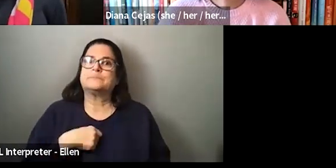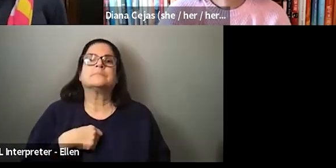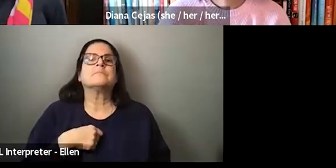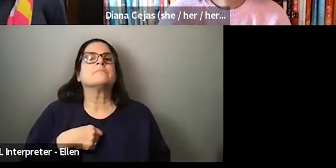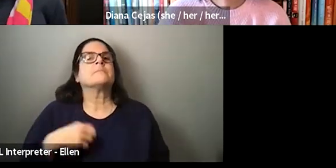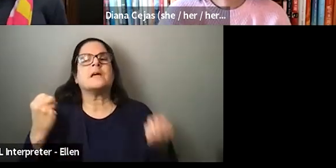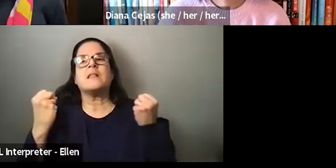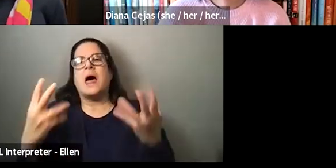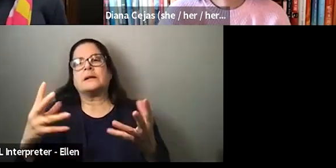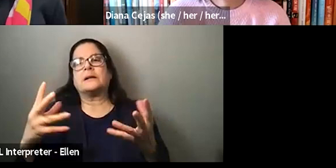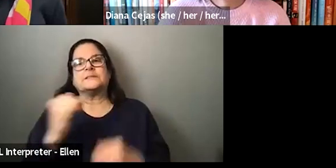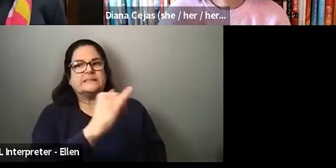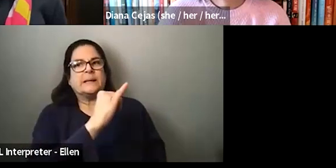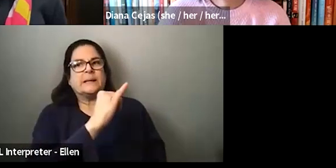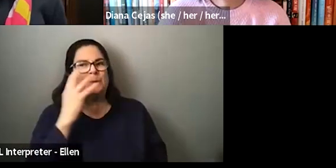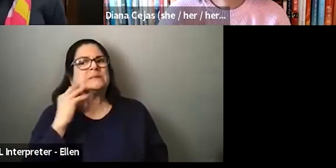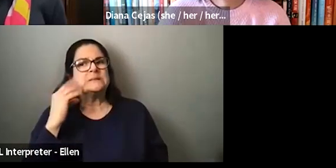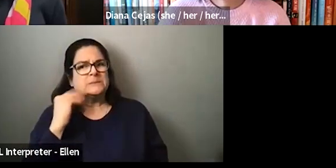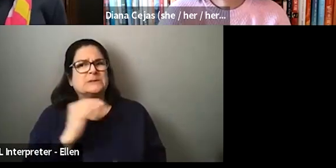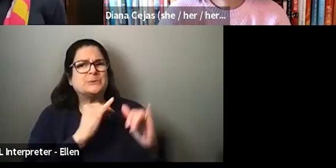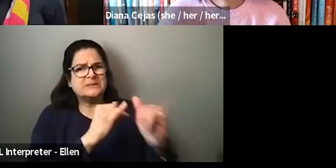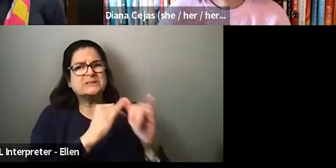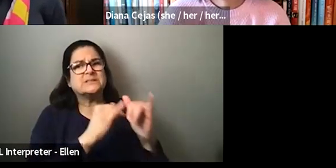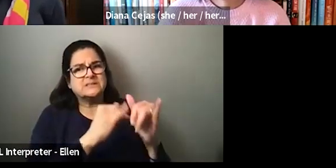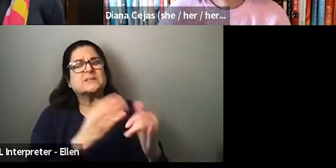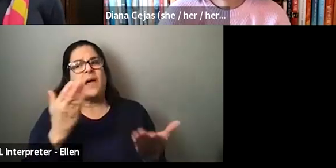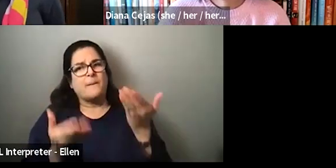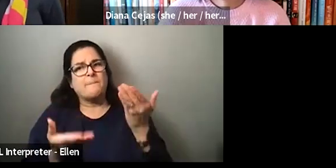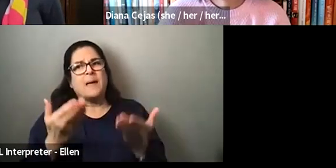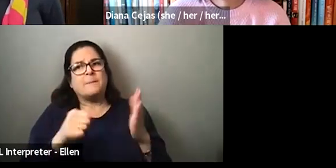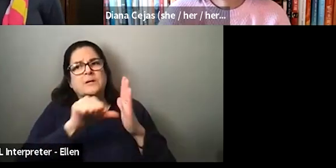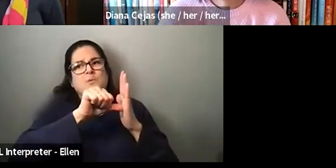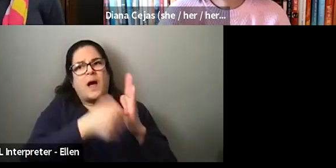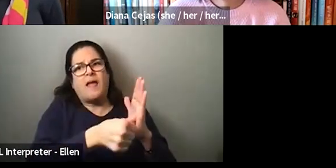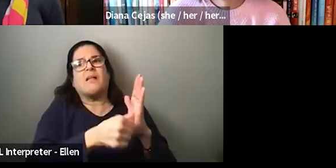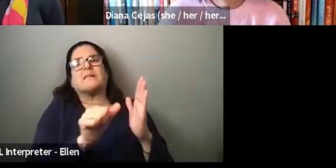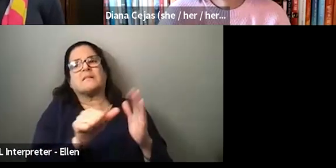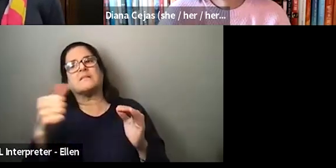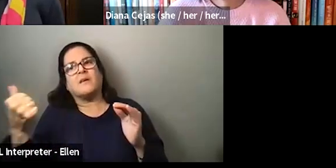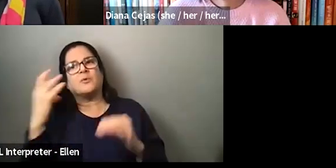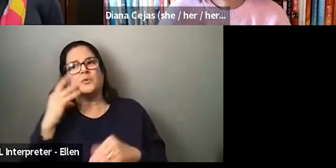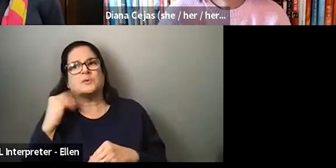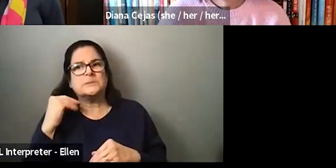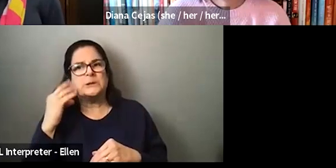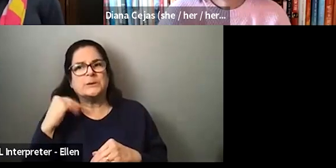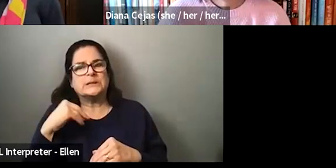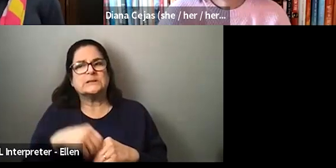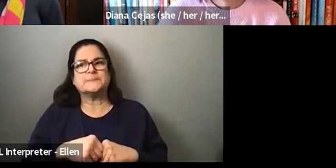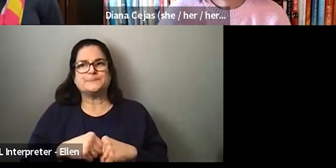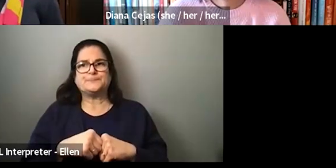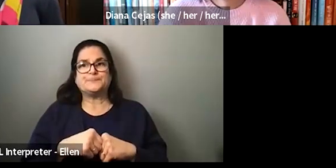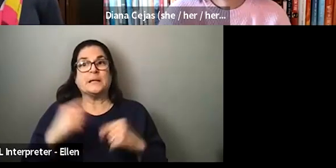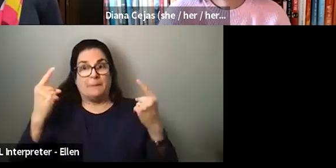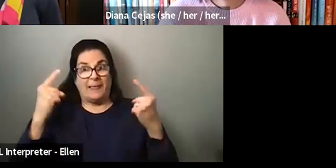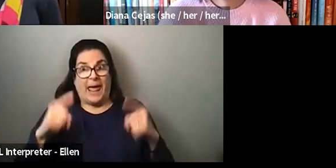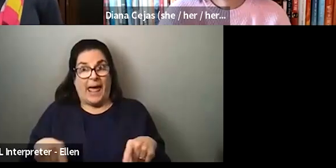of similar experiences, Amy, as you, and I think maybe to highlight a different experience, um, is, is sort of something that happened